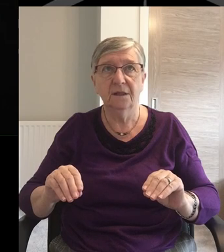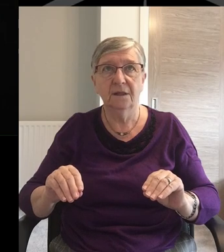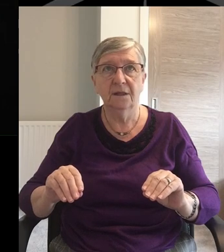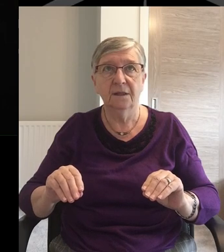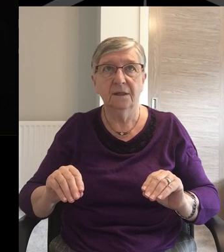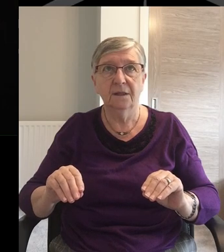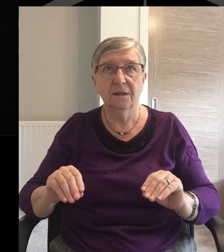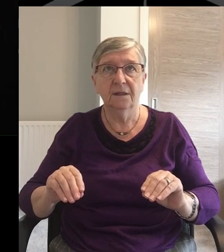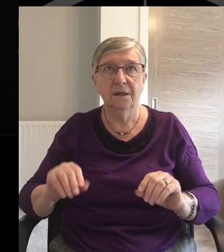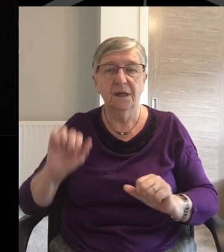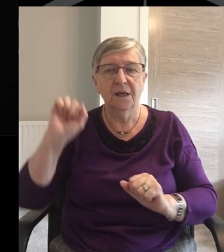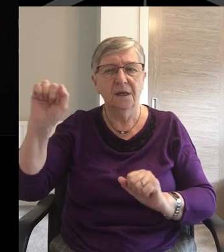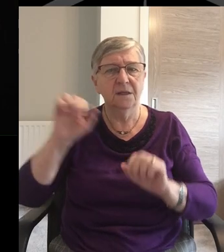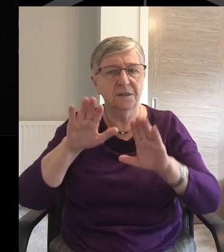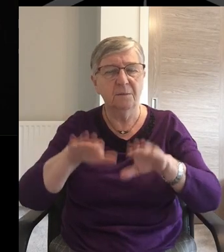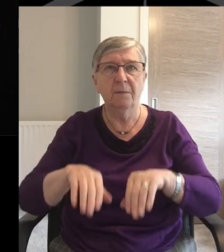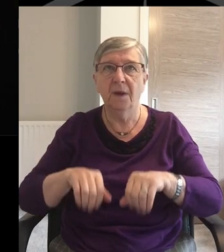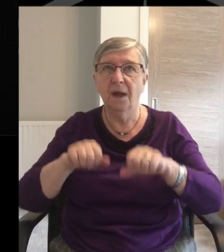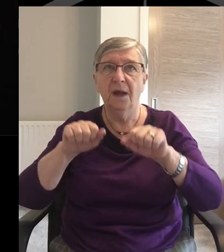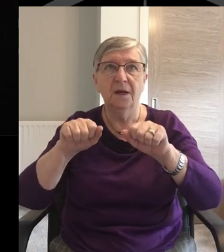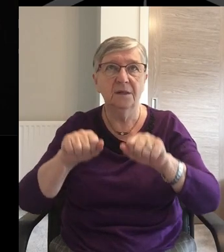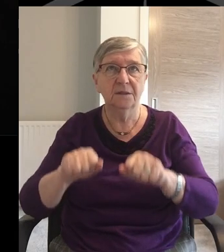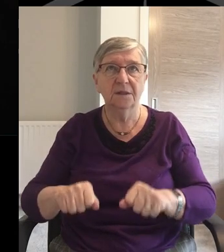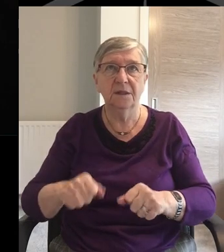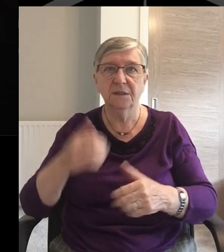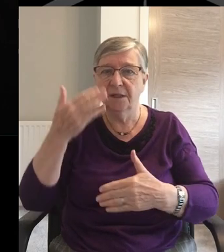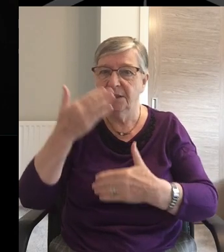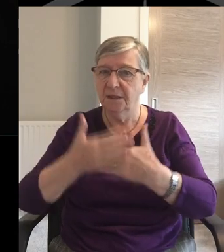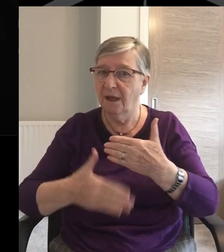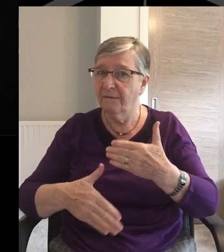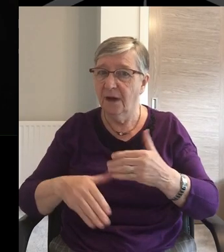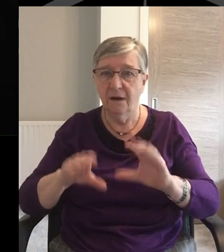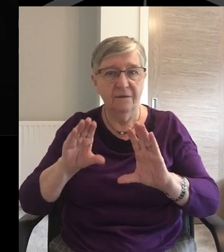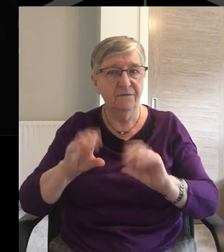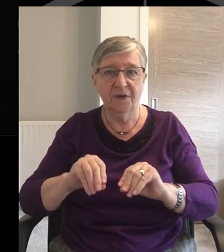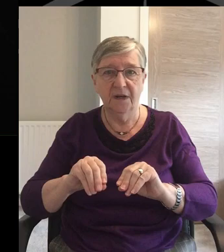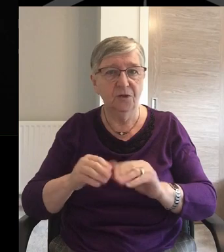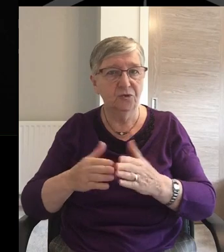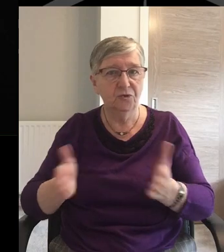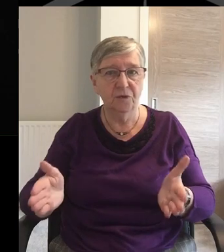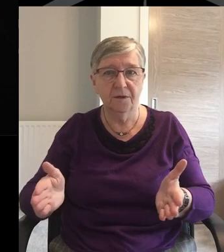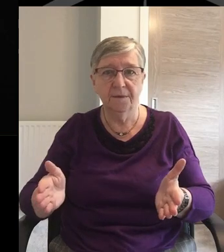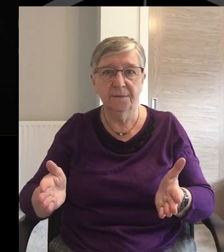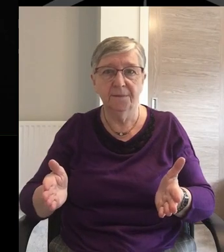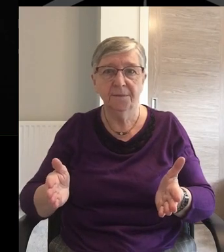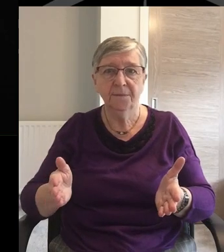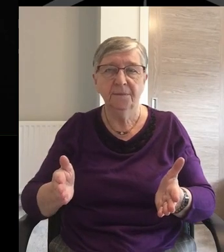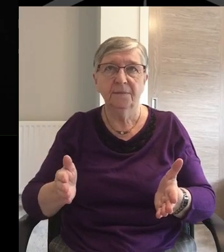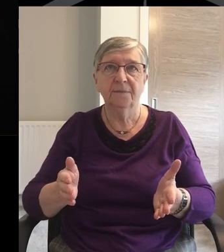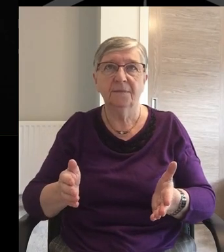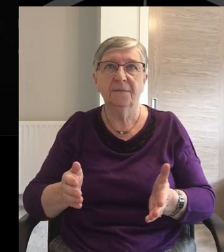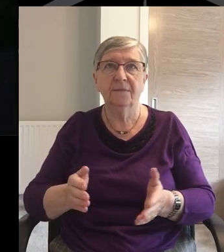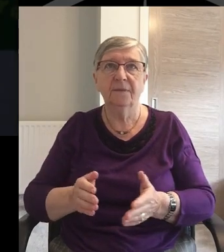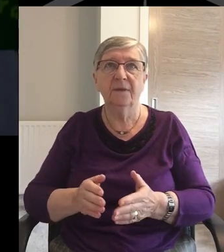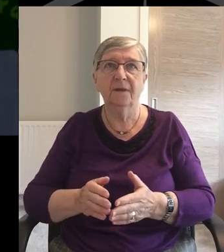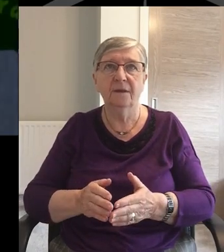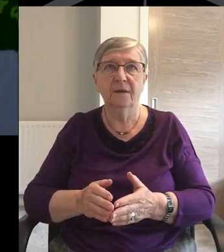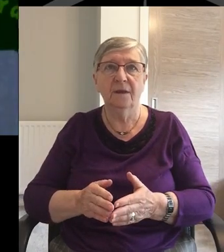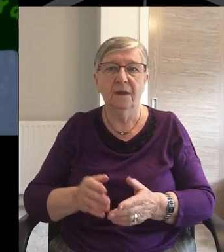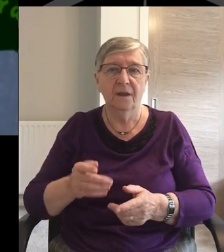His mercies never come to an end